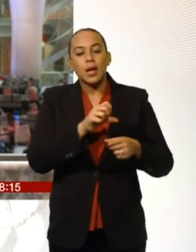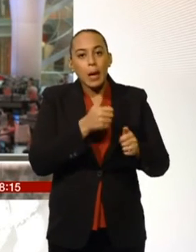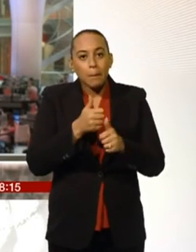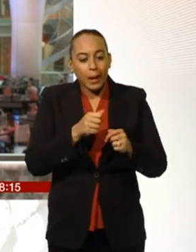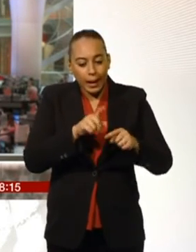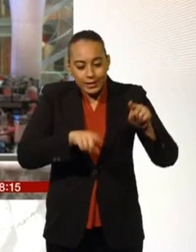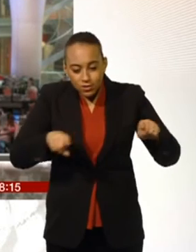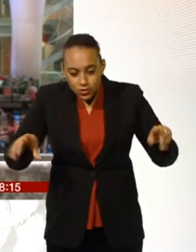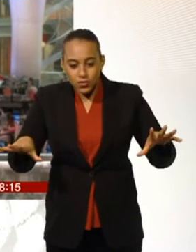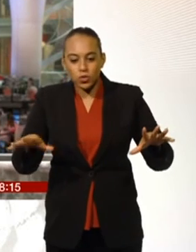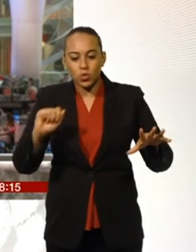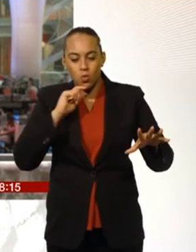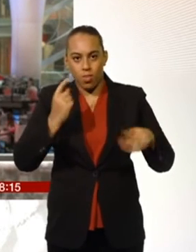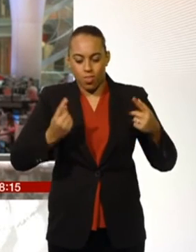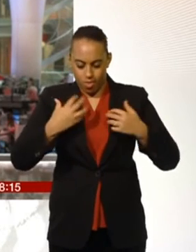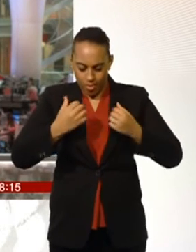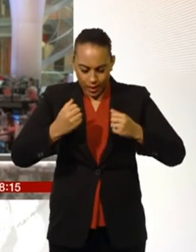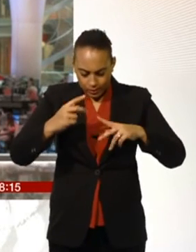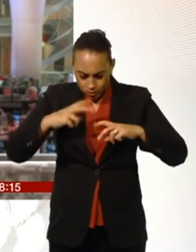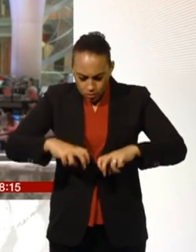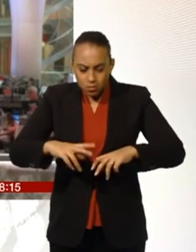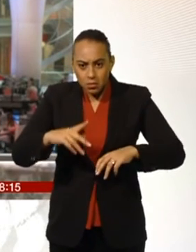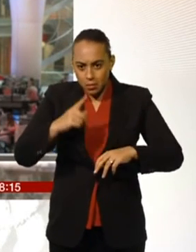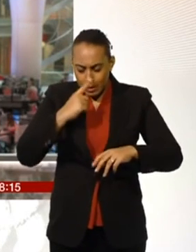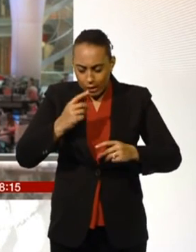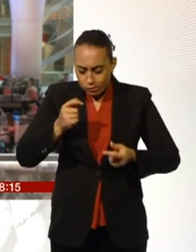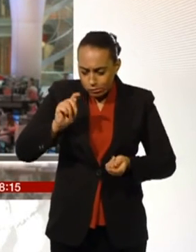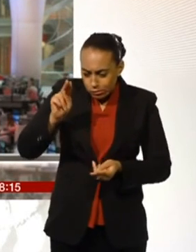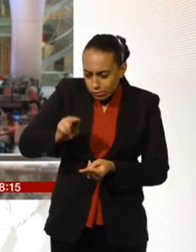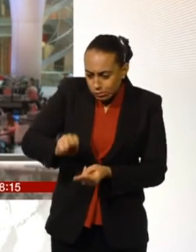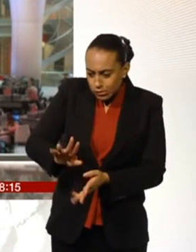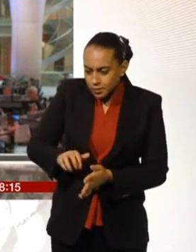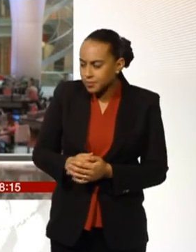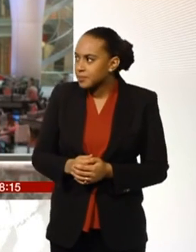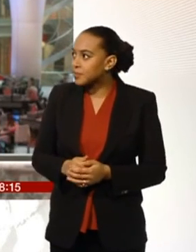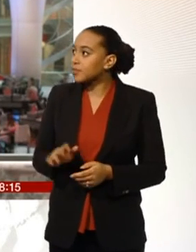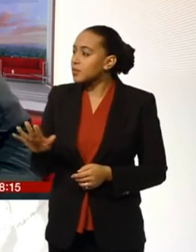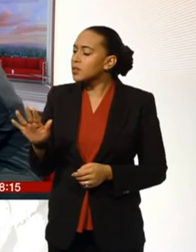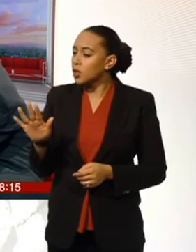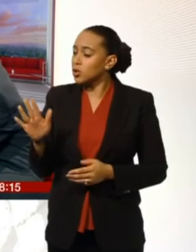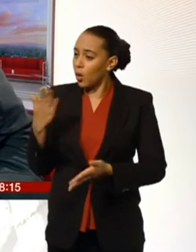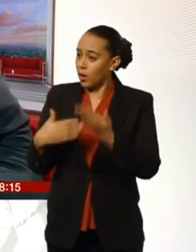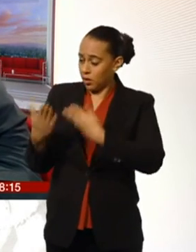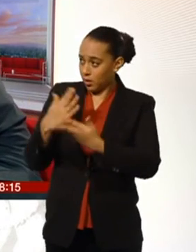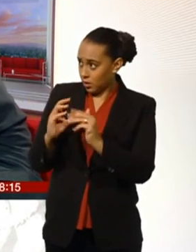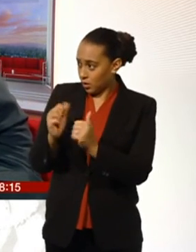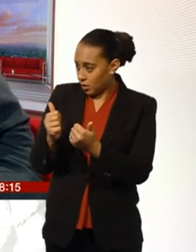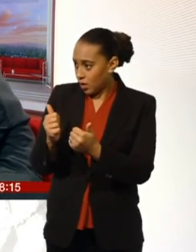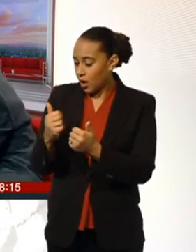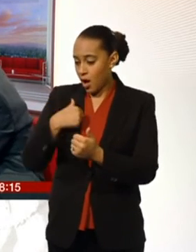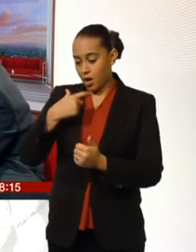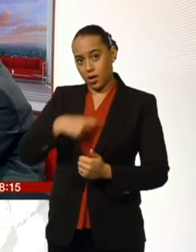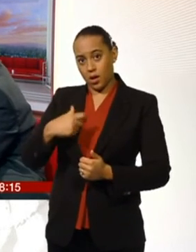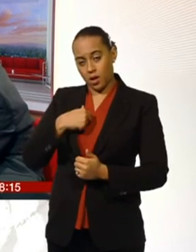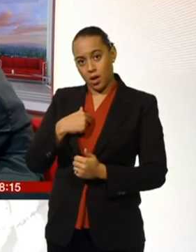at this and taking their own risk analysis as to how quickly and how much they can move their prices. what I'm taking from what you're saying really is if I'm a customer